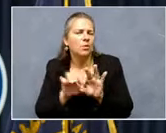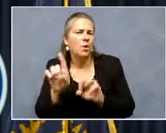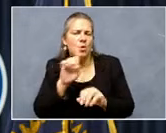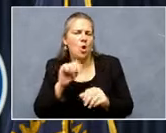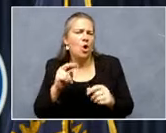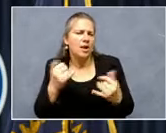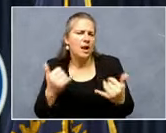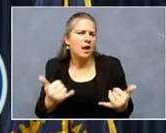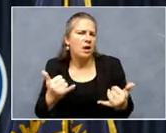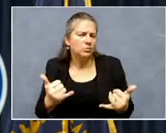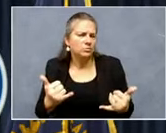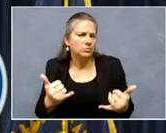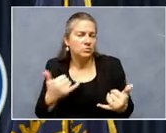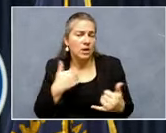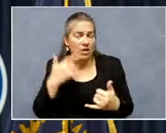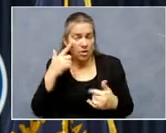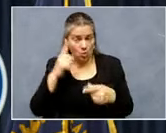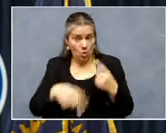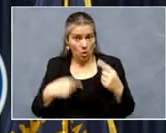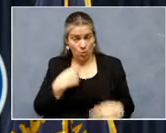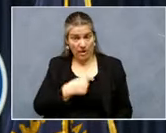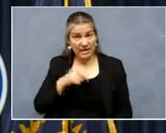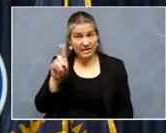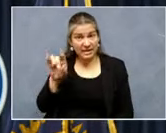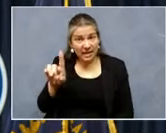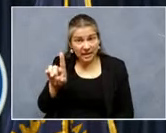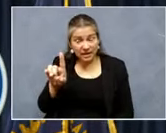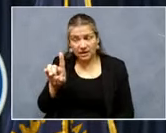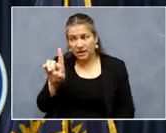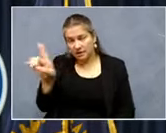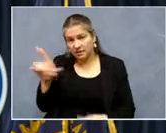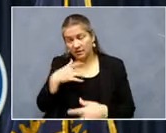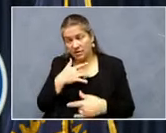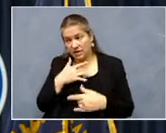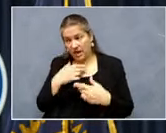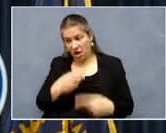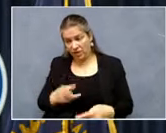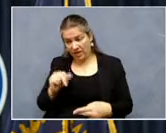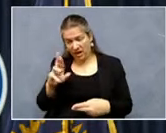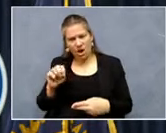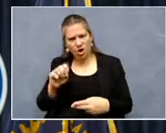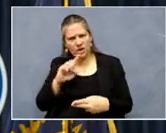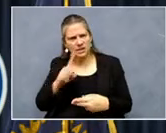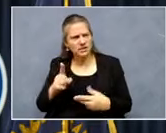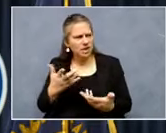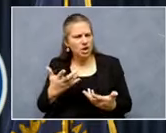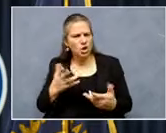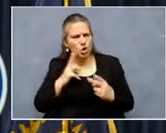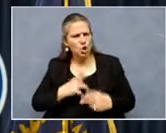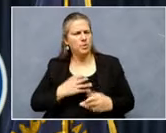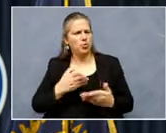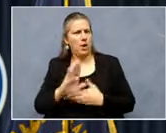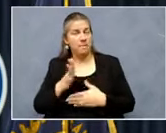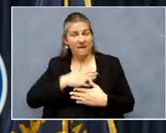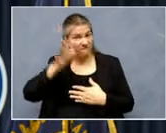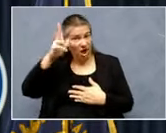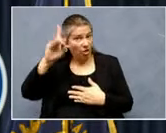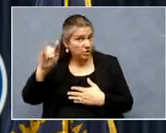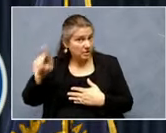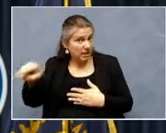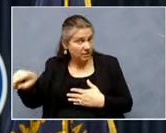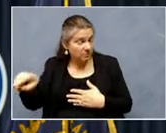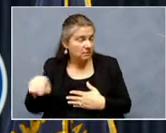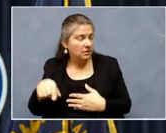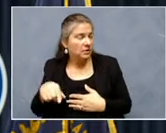So I believe things that we did just believing that healthcare was a basic human right. in many instances, some things my dad did, along